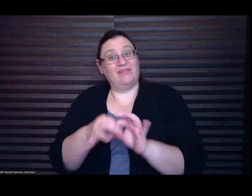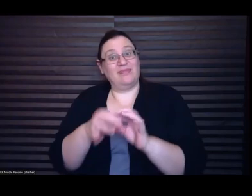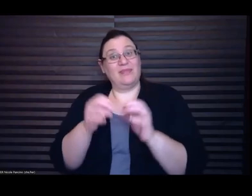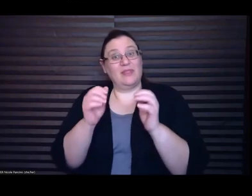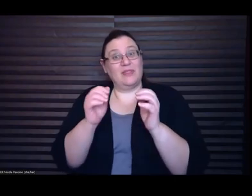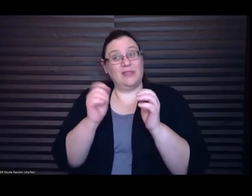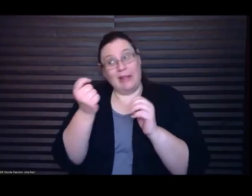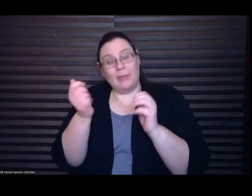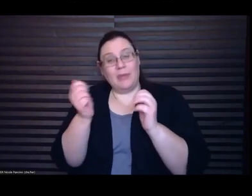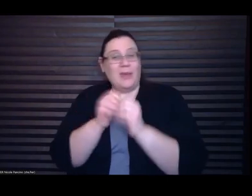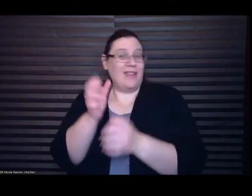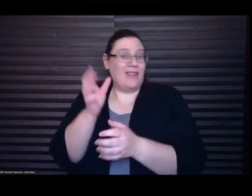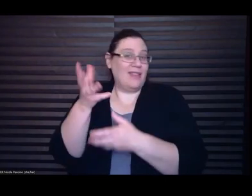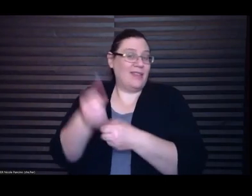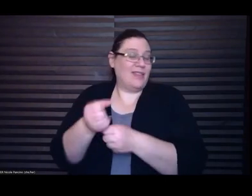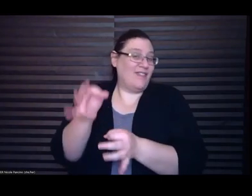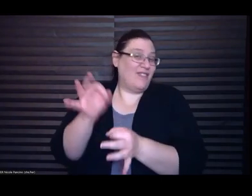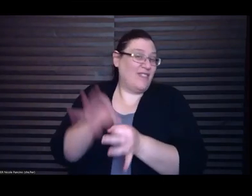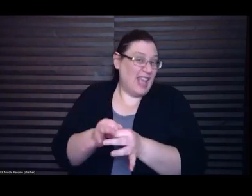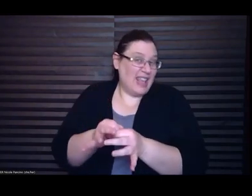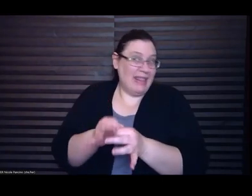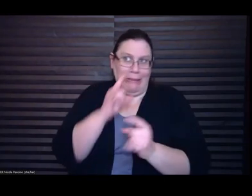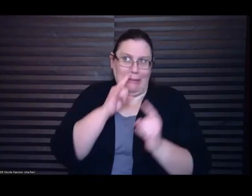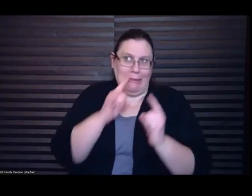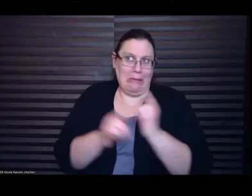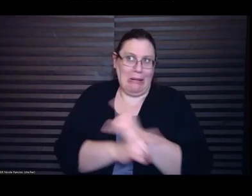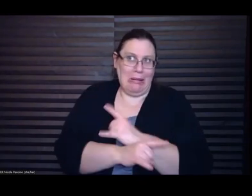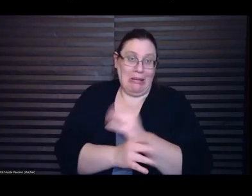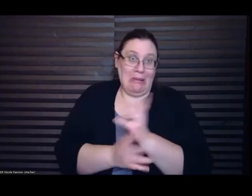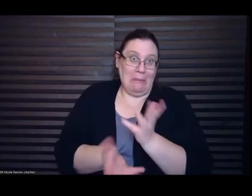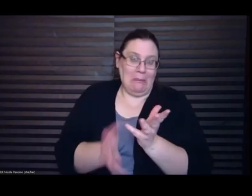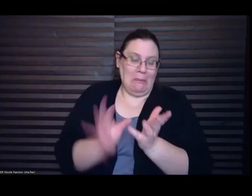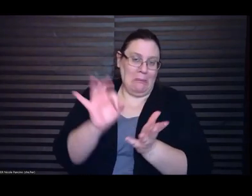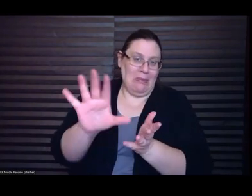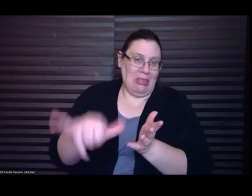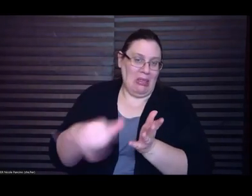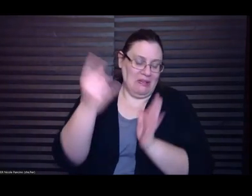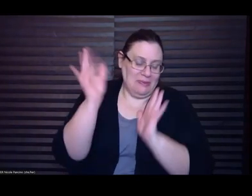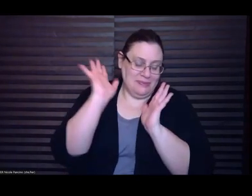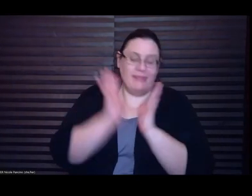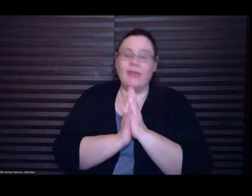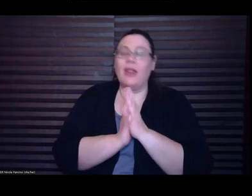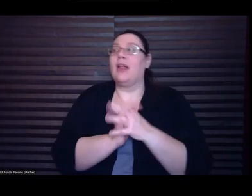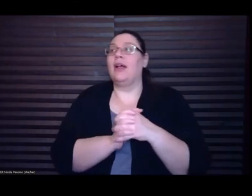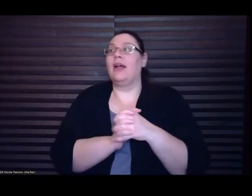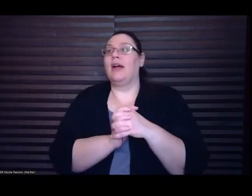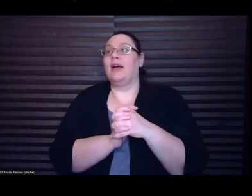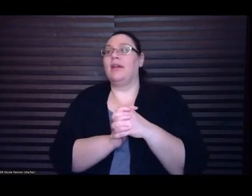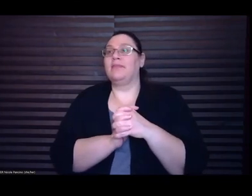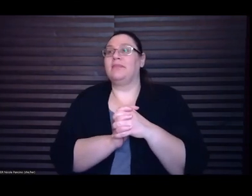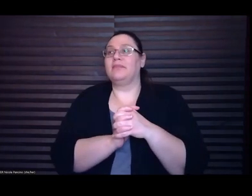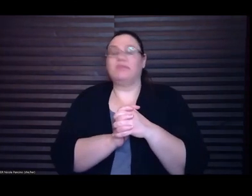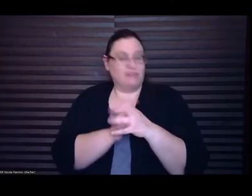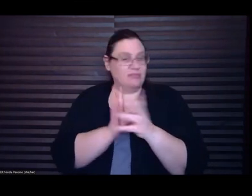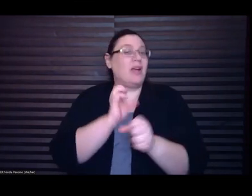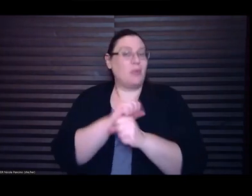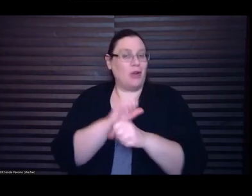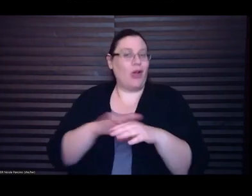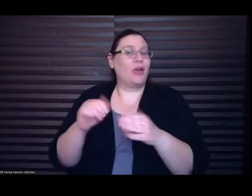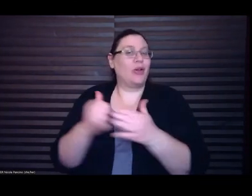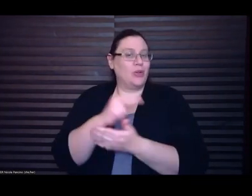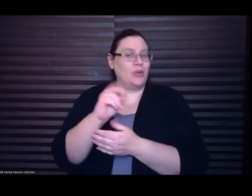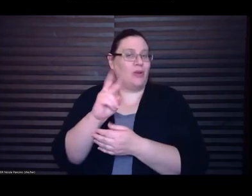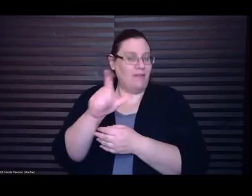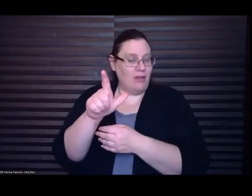that way um but uh yeah I'm working on a new novel and it is going slowly um still you know